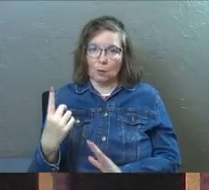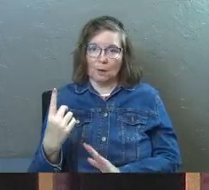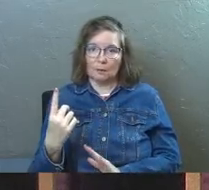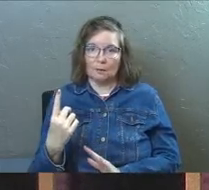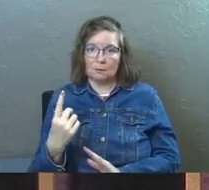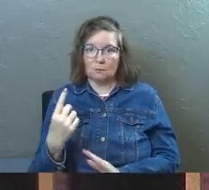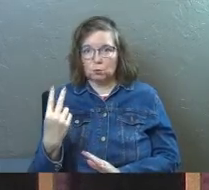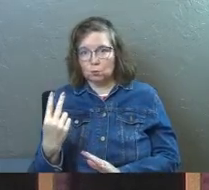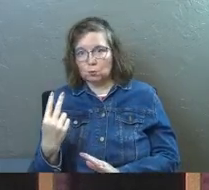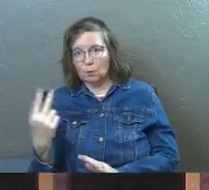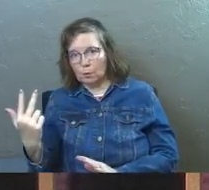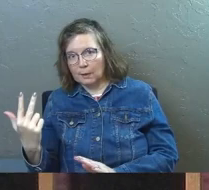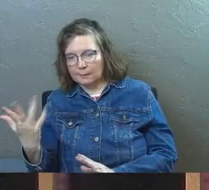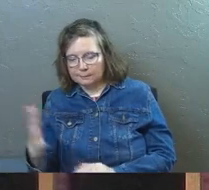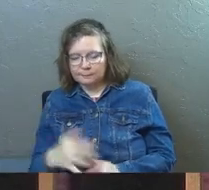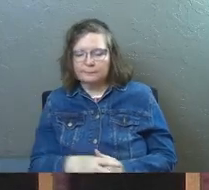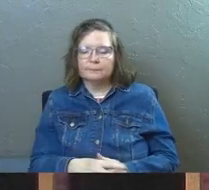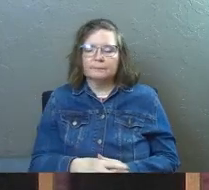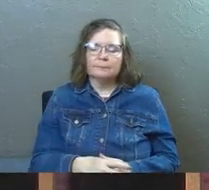Genesis chapter two, chapter three.